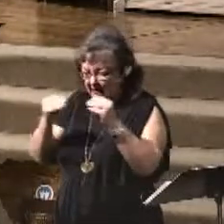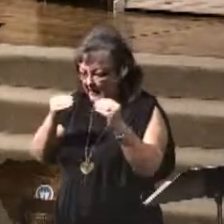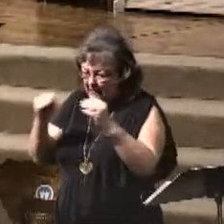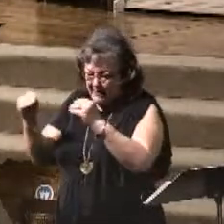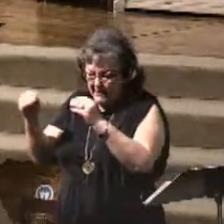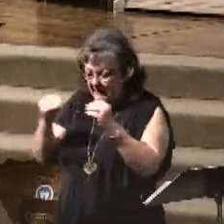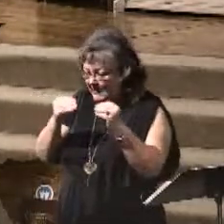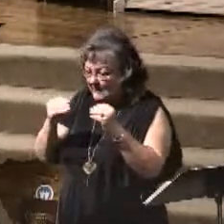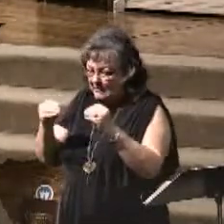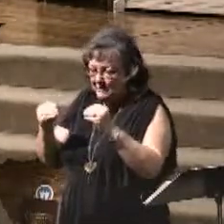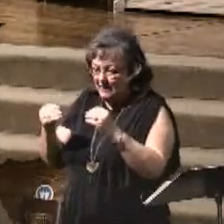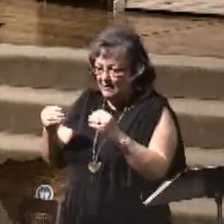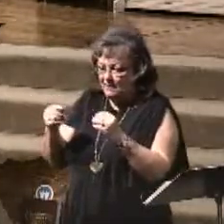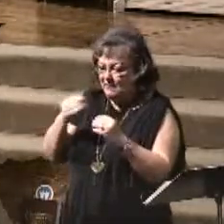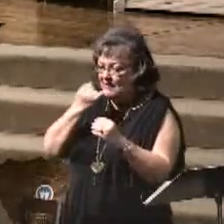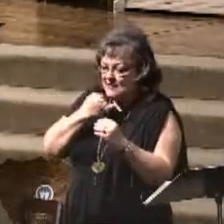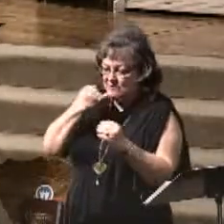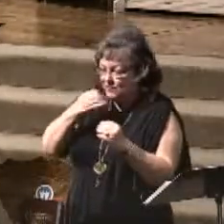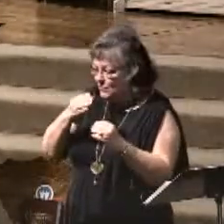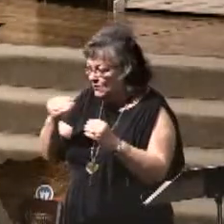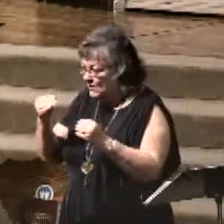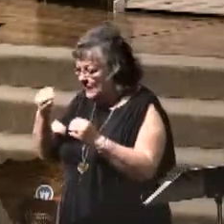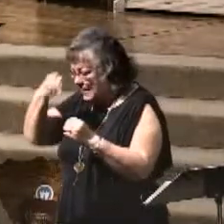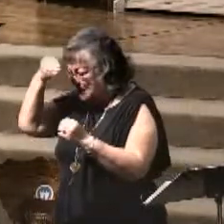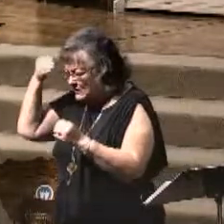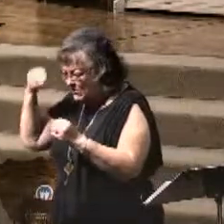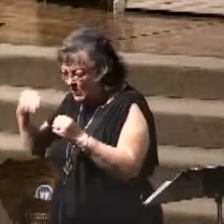between Israel and Islam and all that kind of thing.